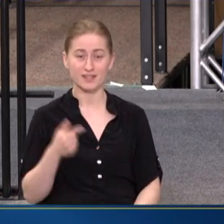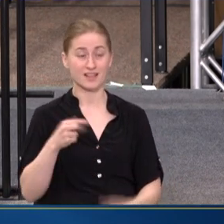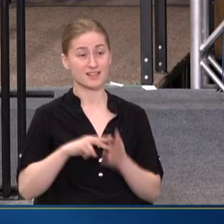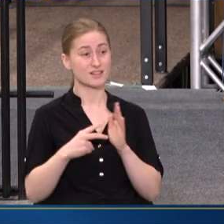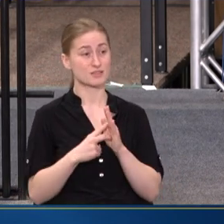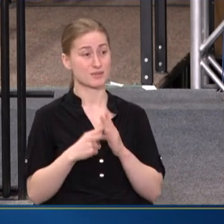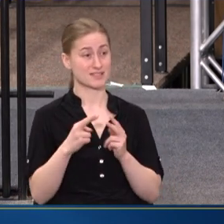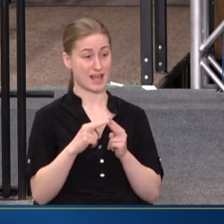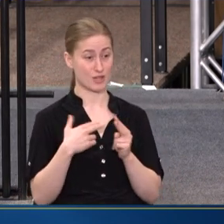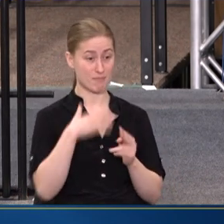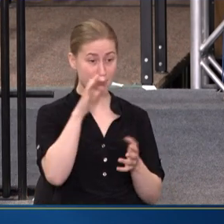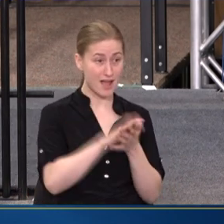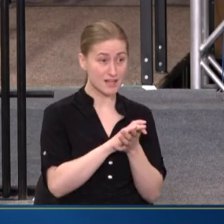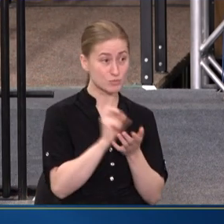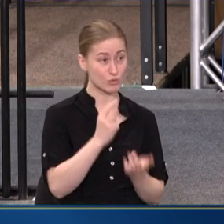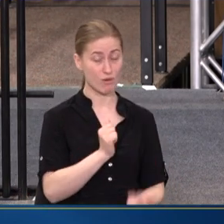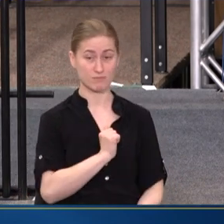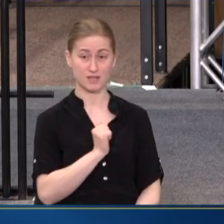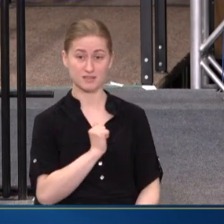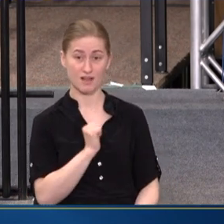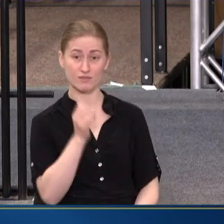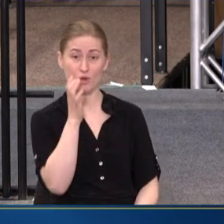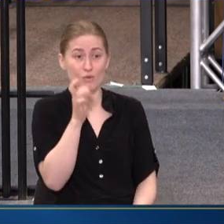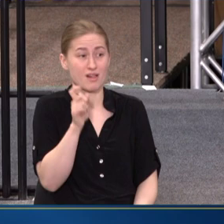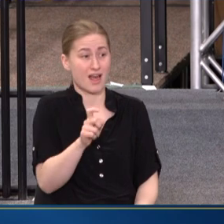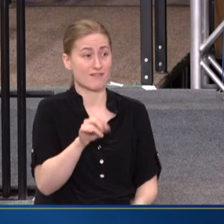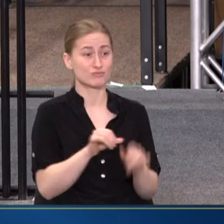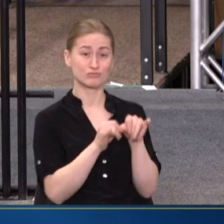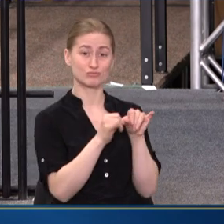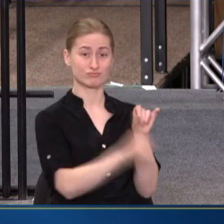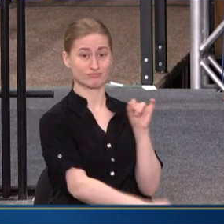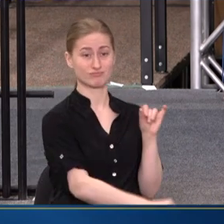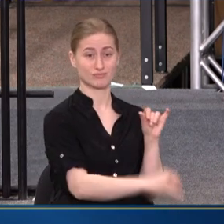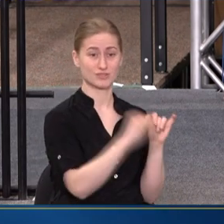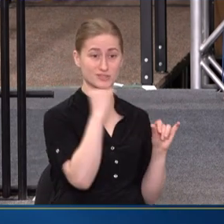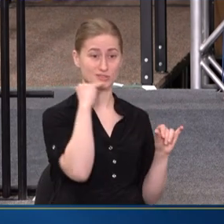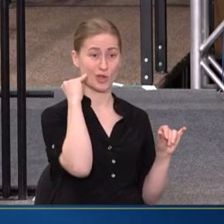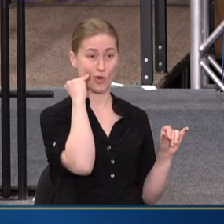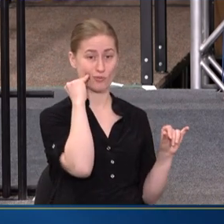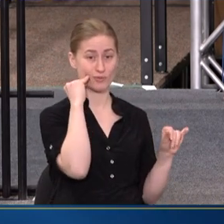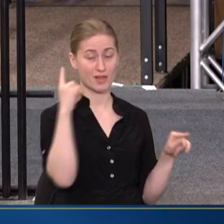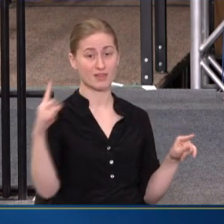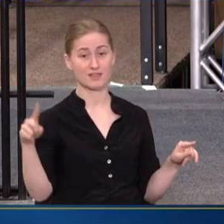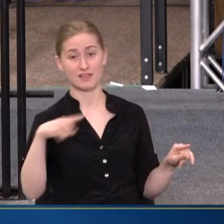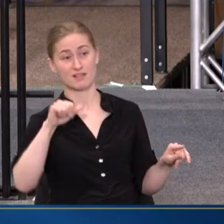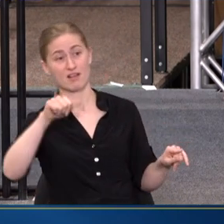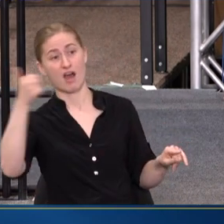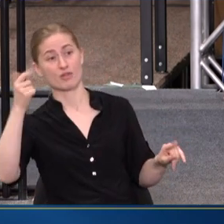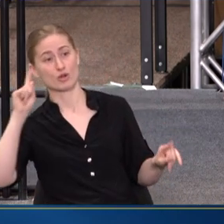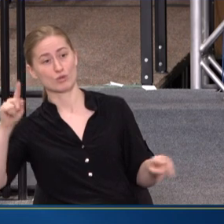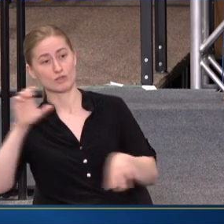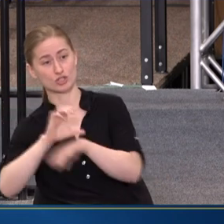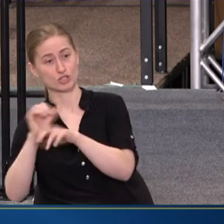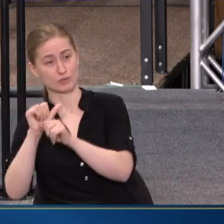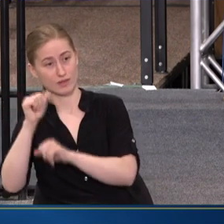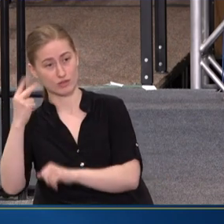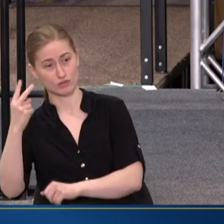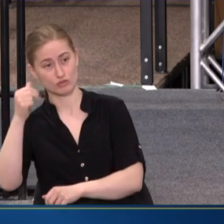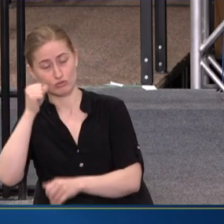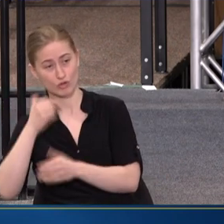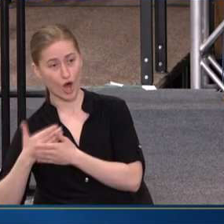MEANT THAT EITHER MY HUSBAND OR I WERE GOING TO HAVE TO STAY HOME WHILE THE OTHER ATTENDED CHURCH WITH OUR TWO DAUGHTERS.